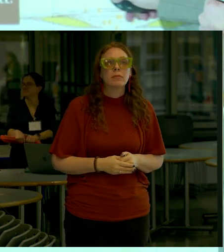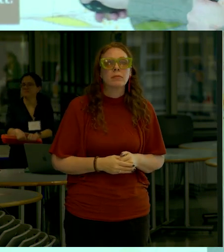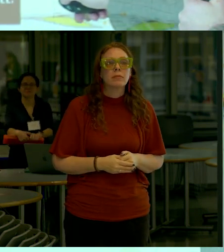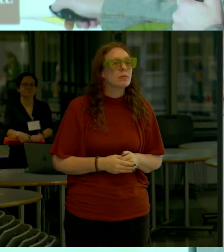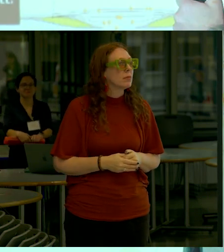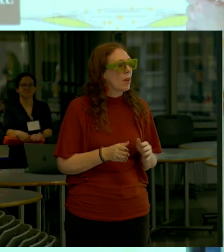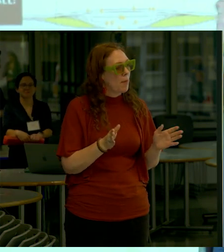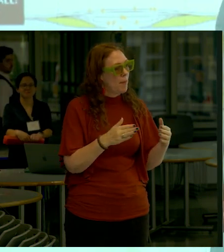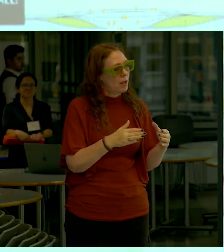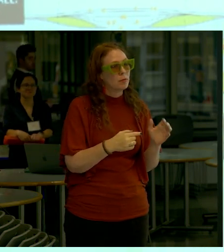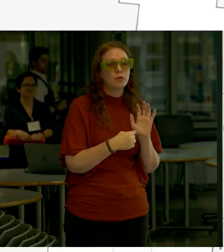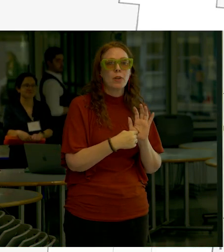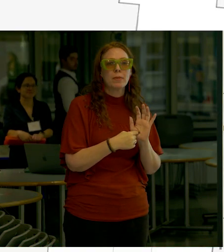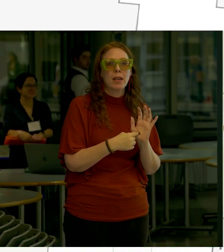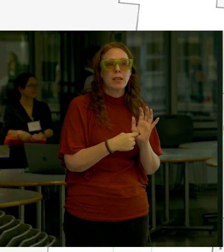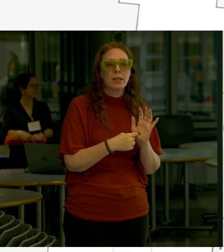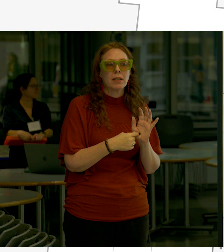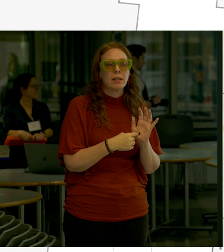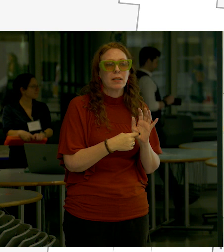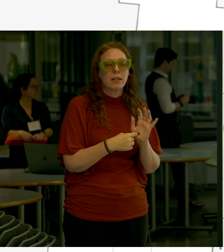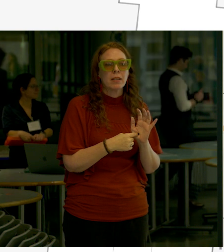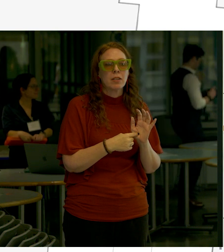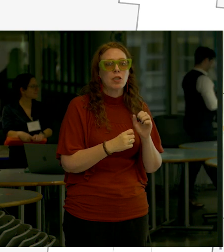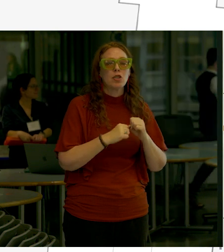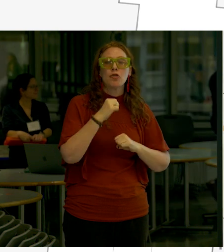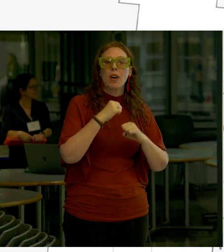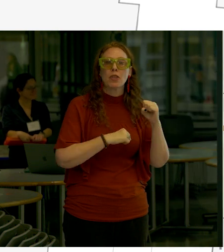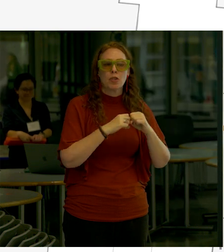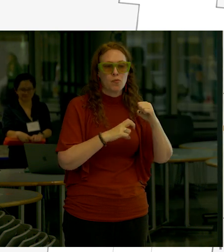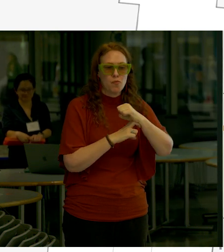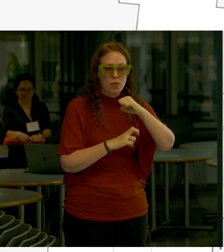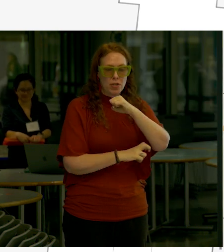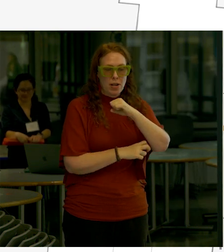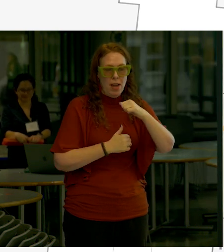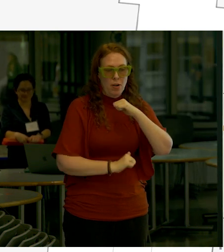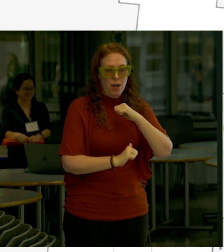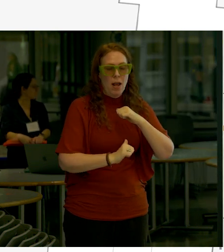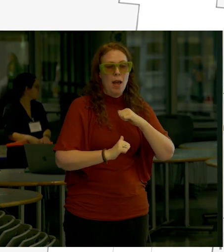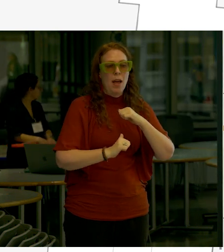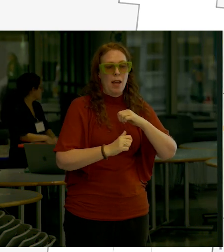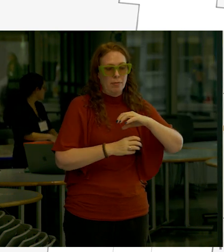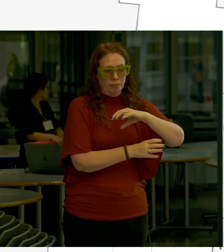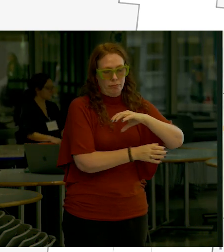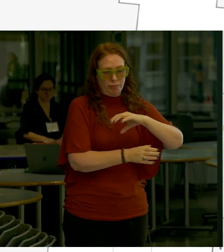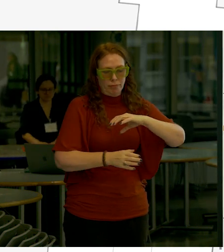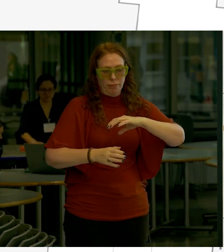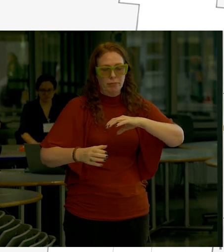this box represents the bridging structure that's necessary to build underneath